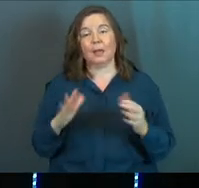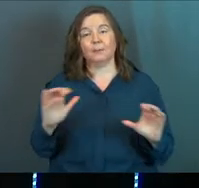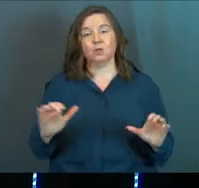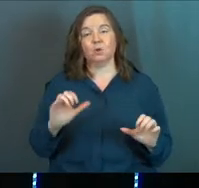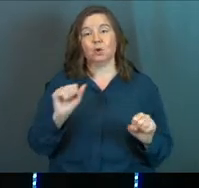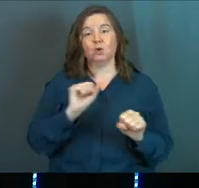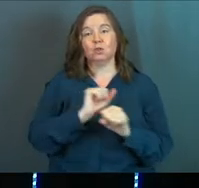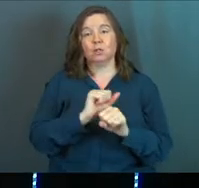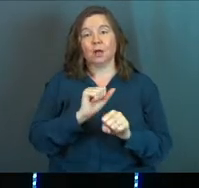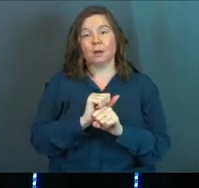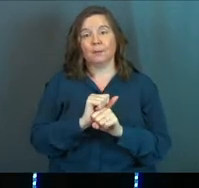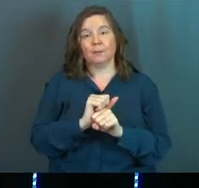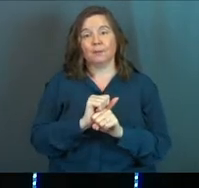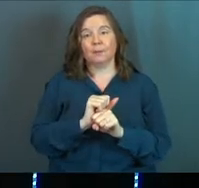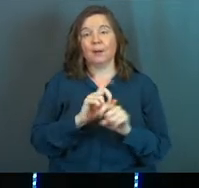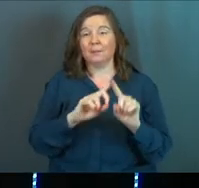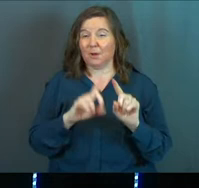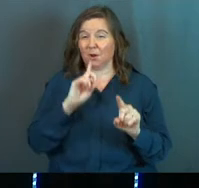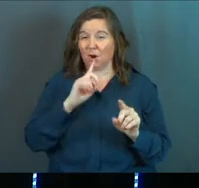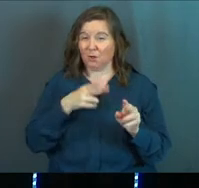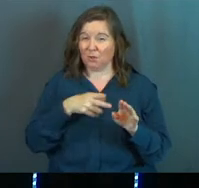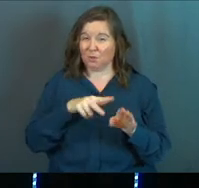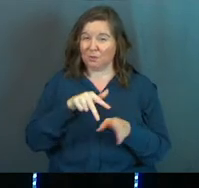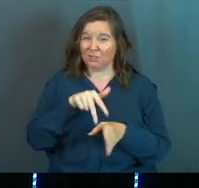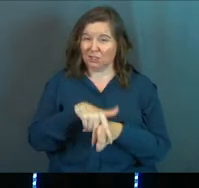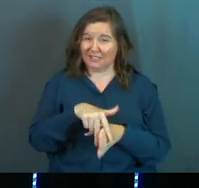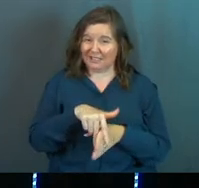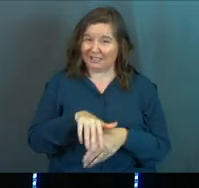you're doing your job, but are you cheating?